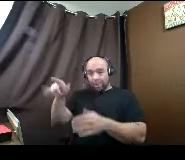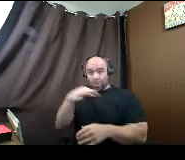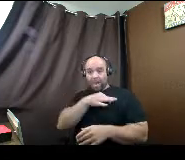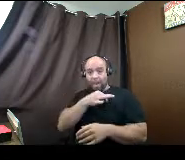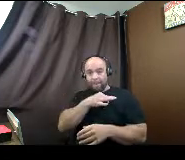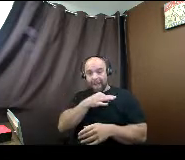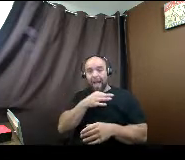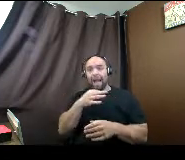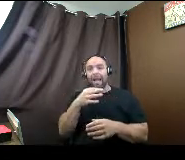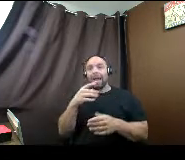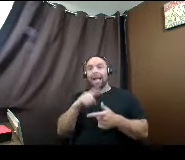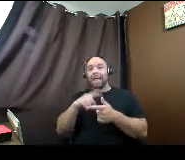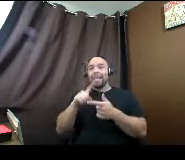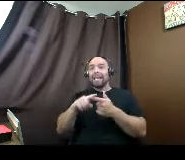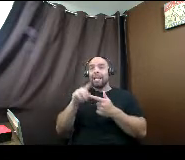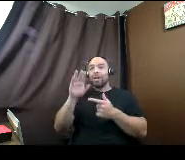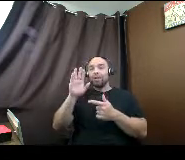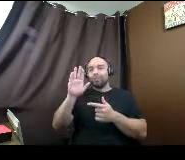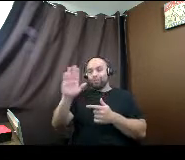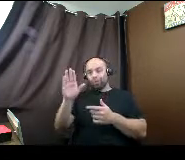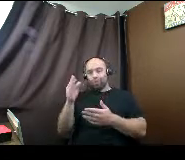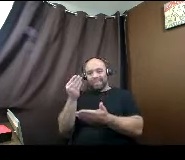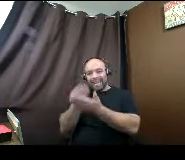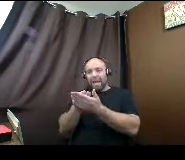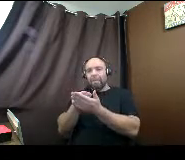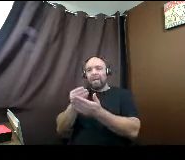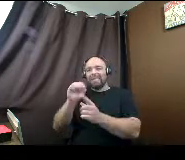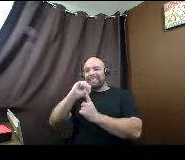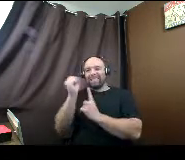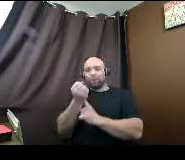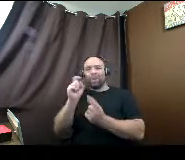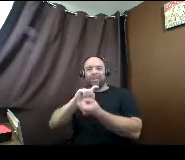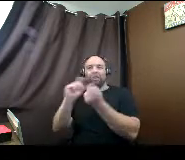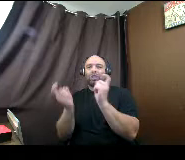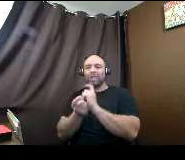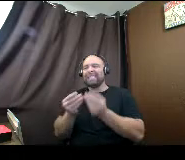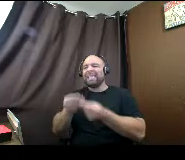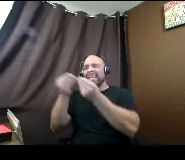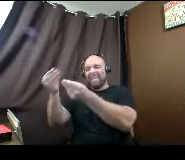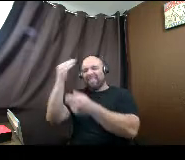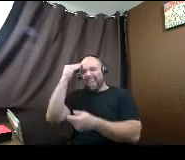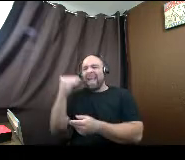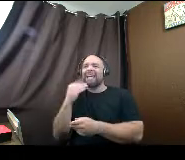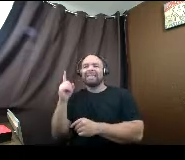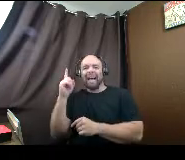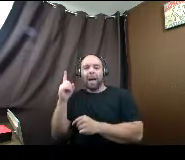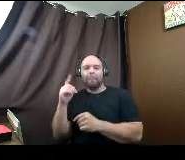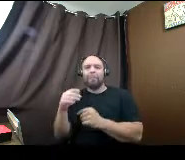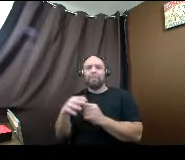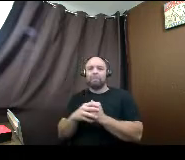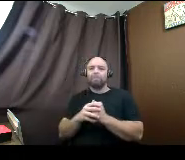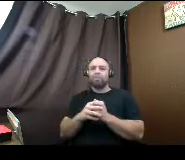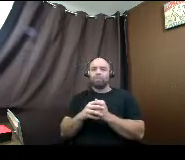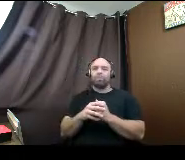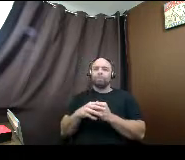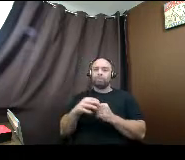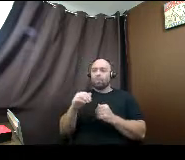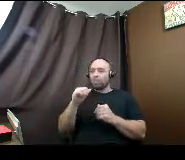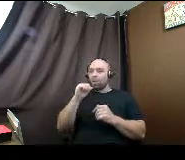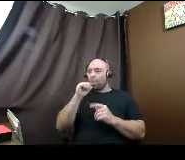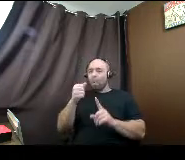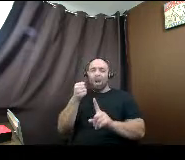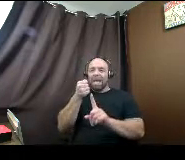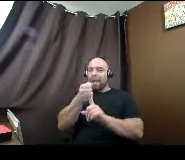your income situation has changed just to give them a heads up. It's not something they're considering. Like doesn't impact the admissions